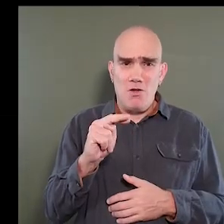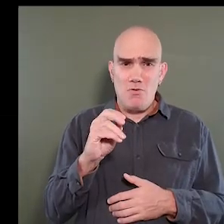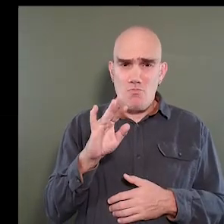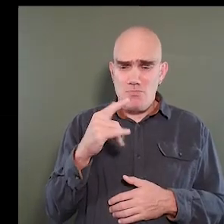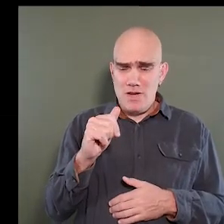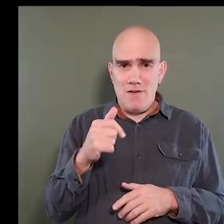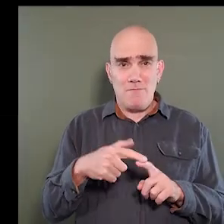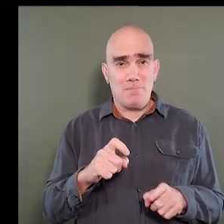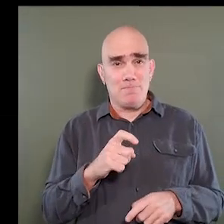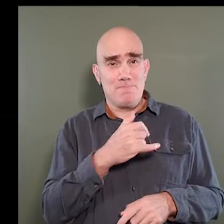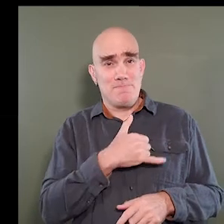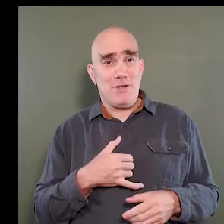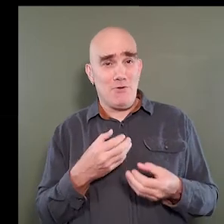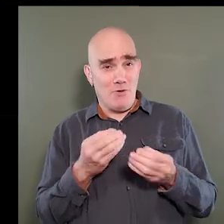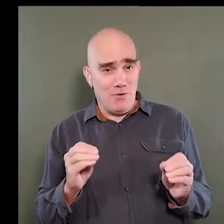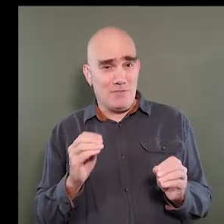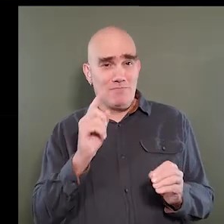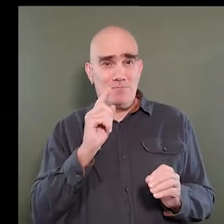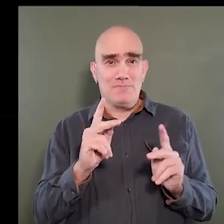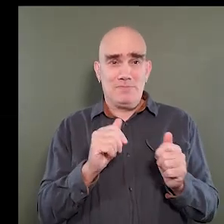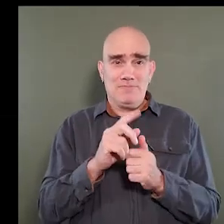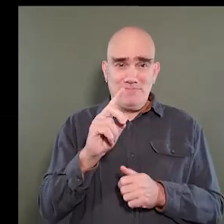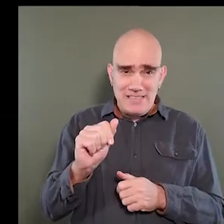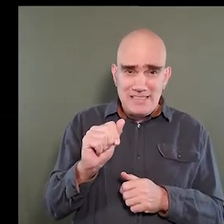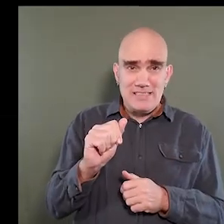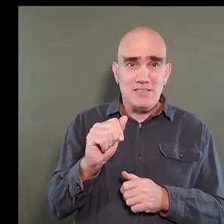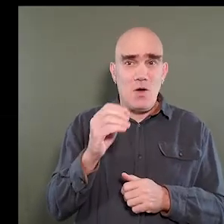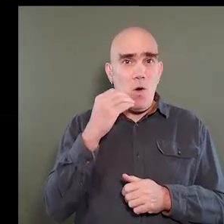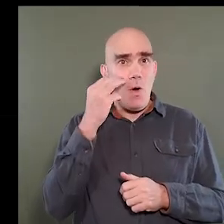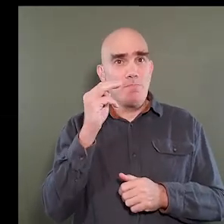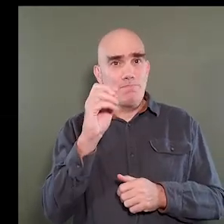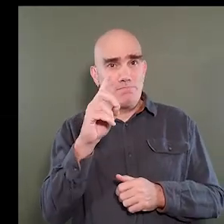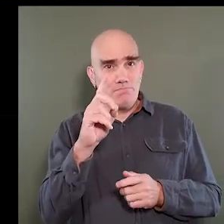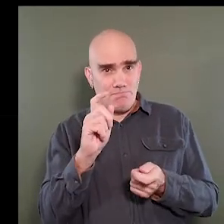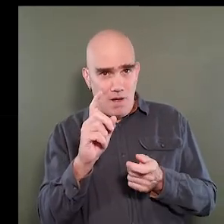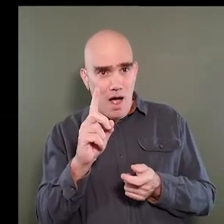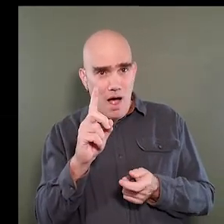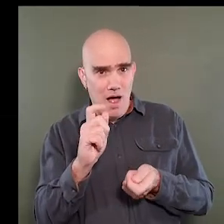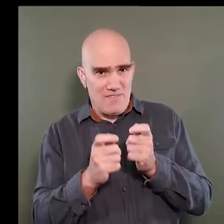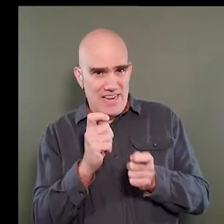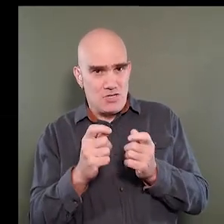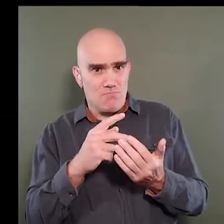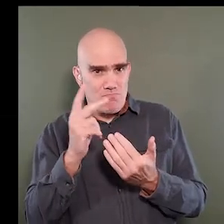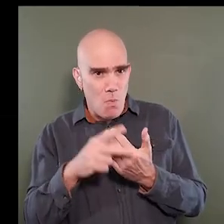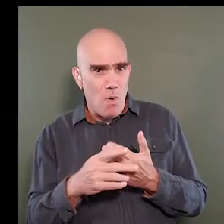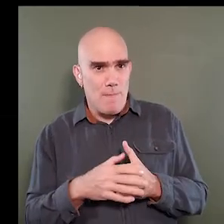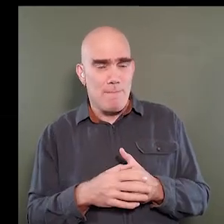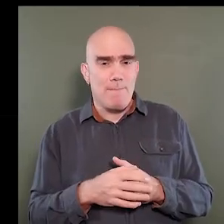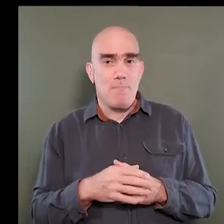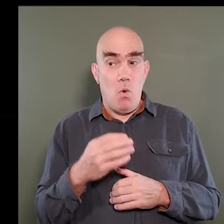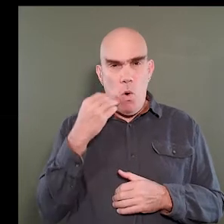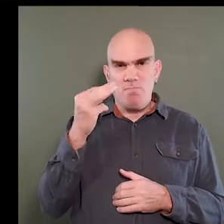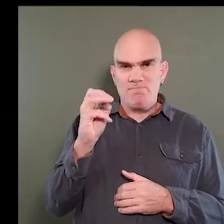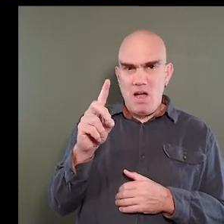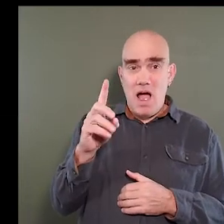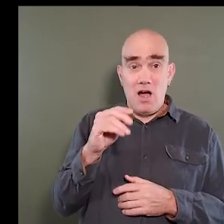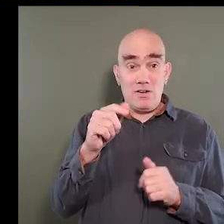from the Mayor's Office of People with Disabilities Home Modification Program, Home Mod.